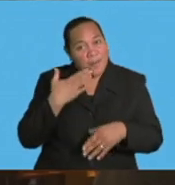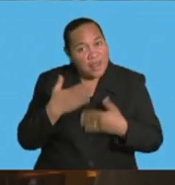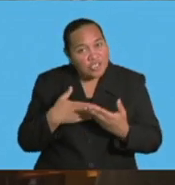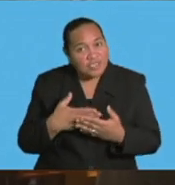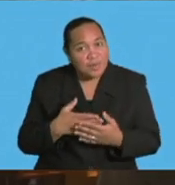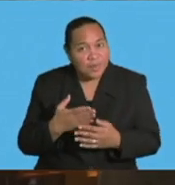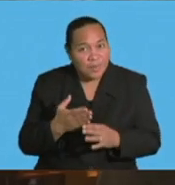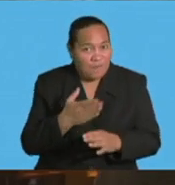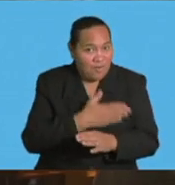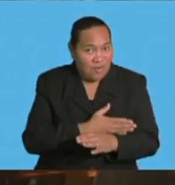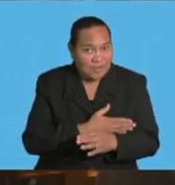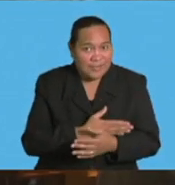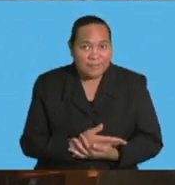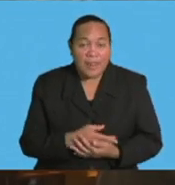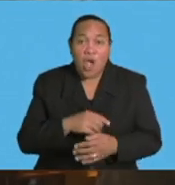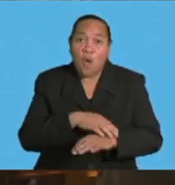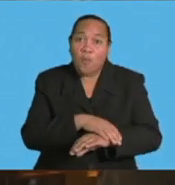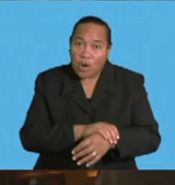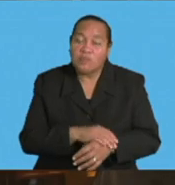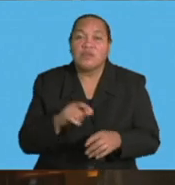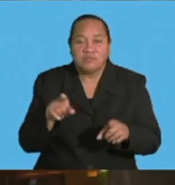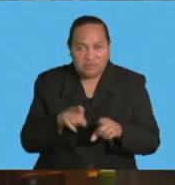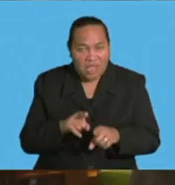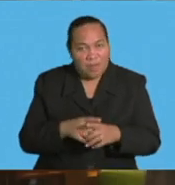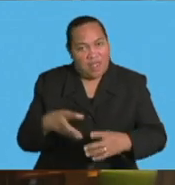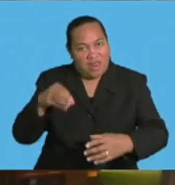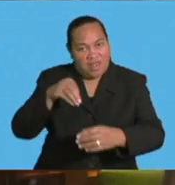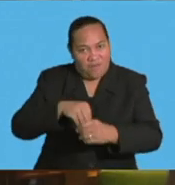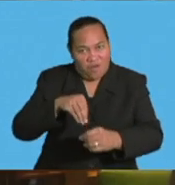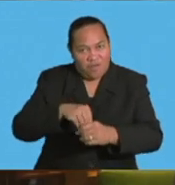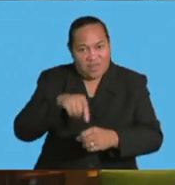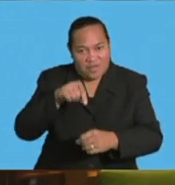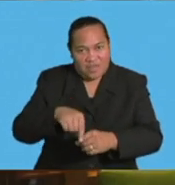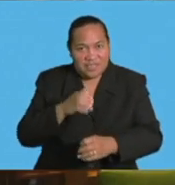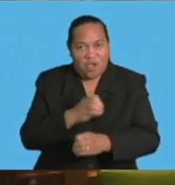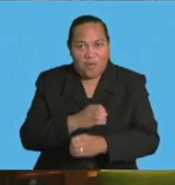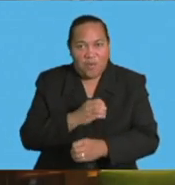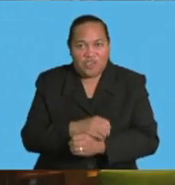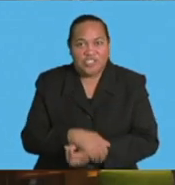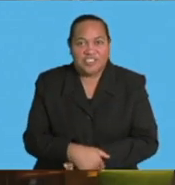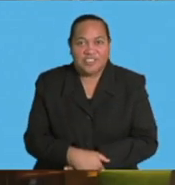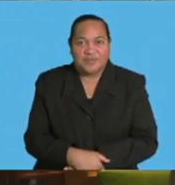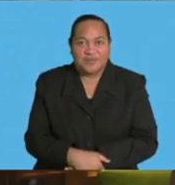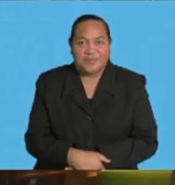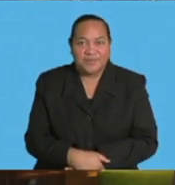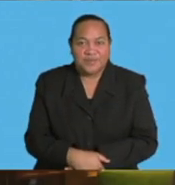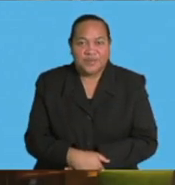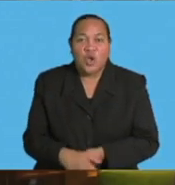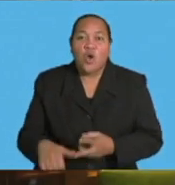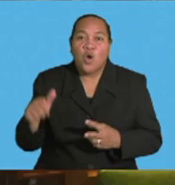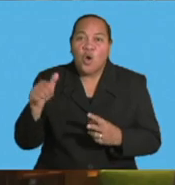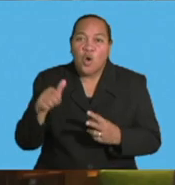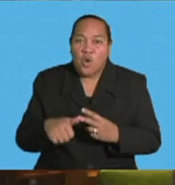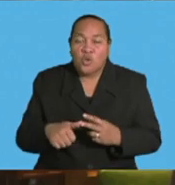our policemen are also involved in peace operations. And, of course, there are also